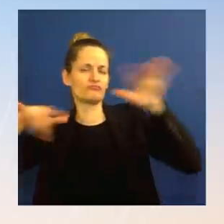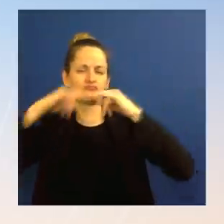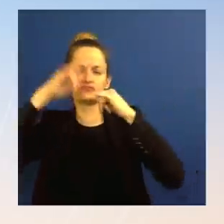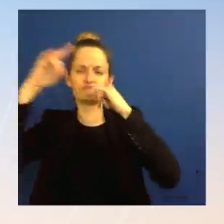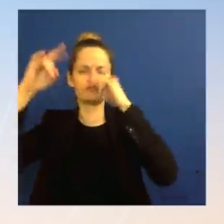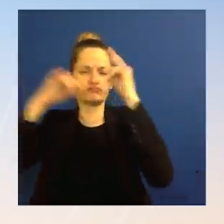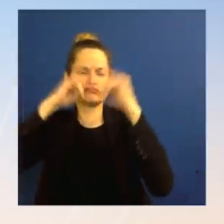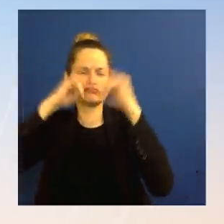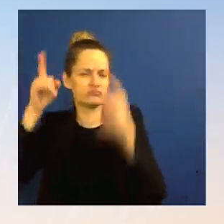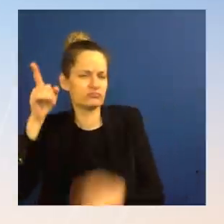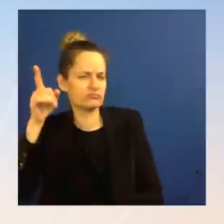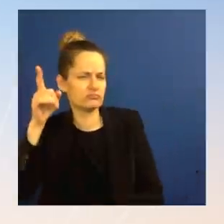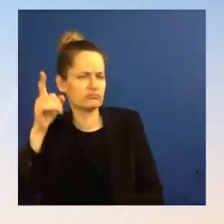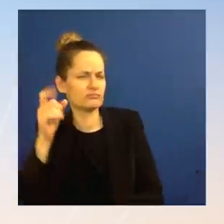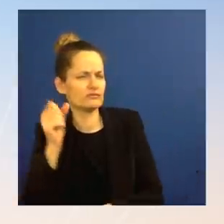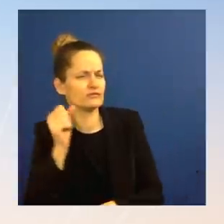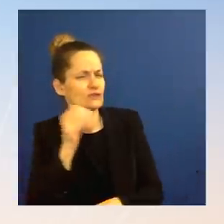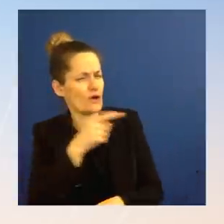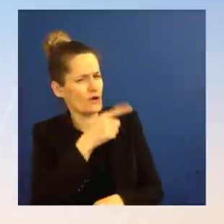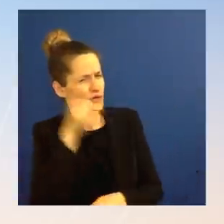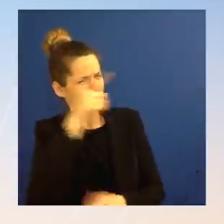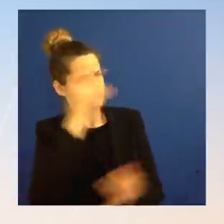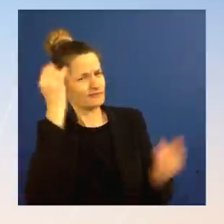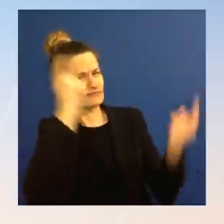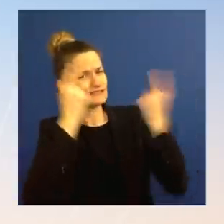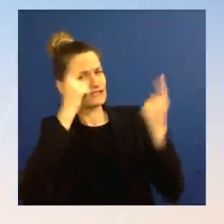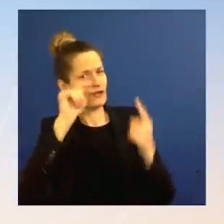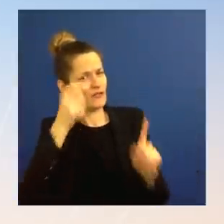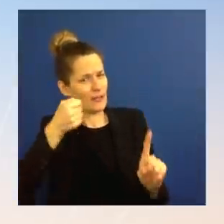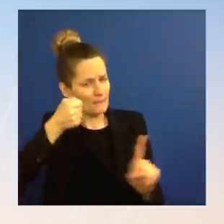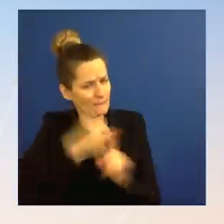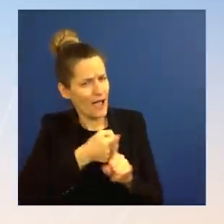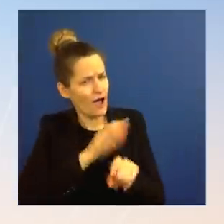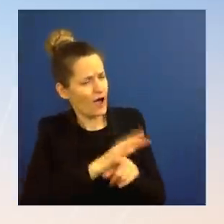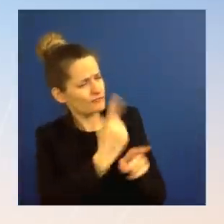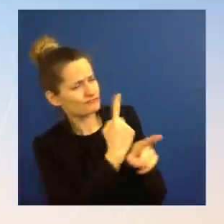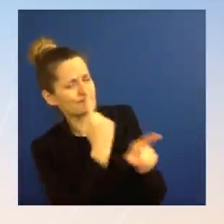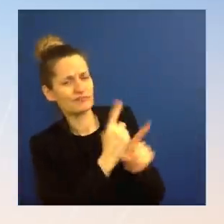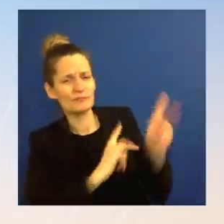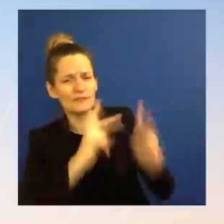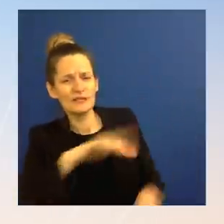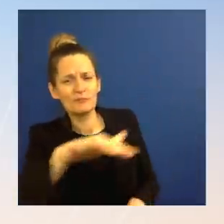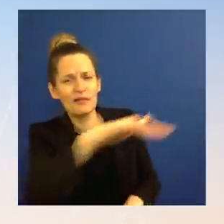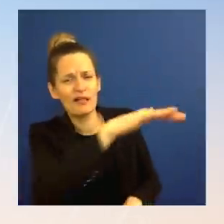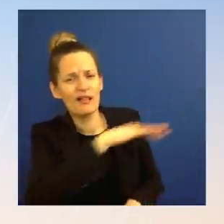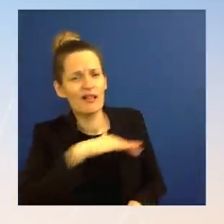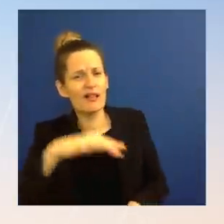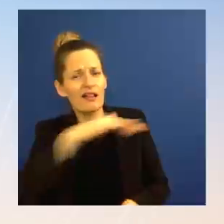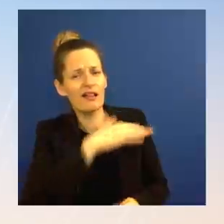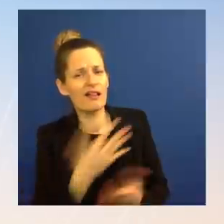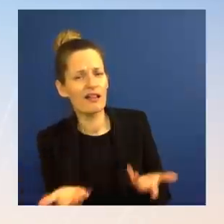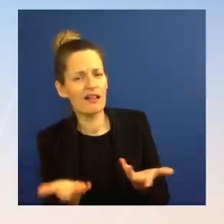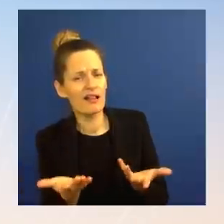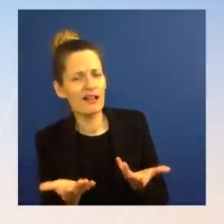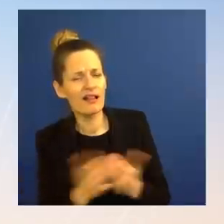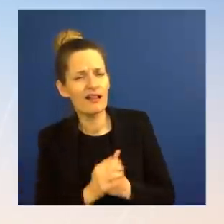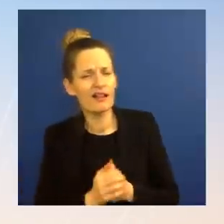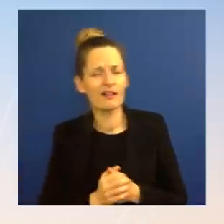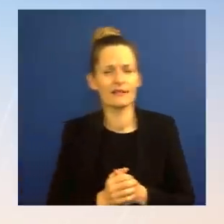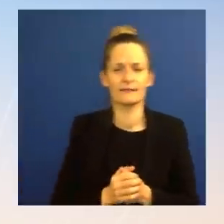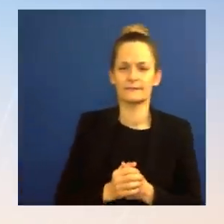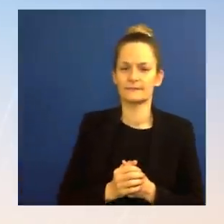I would say that our view and the view of our global partners is that when a President, like President Putin,